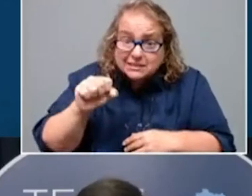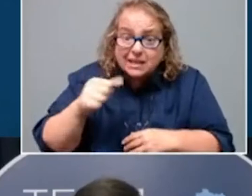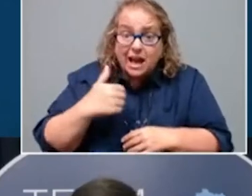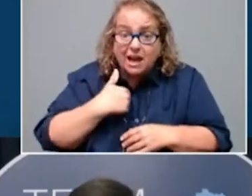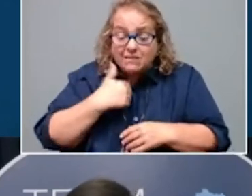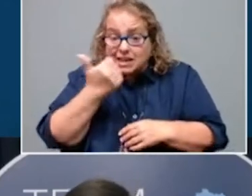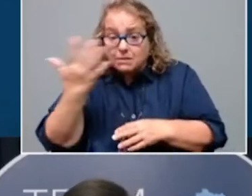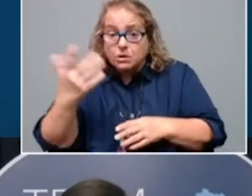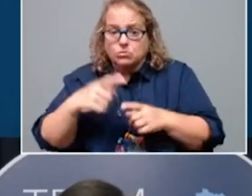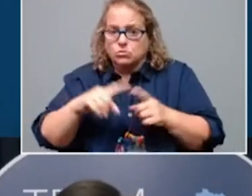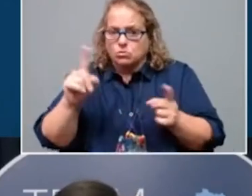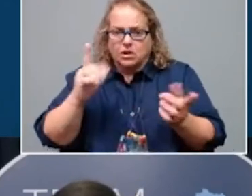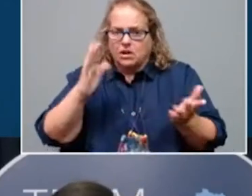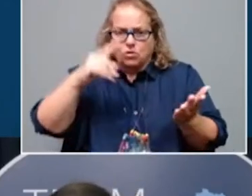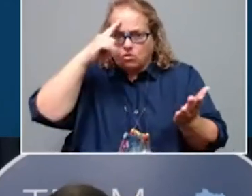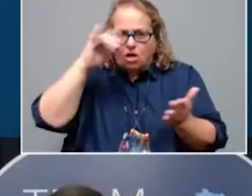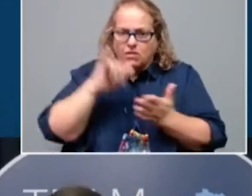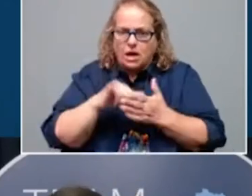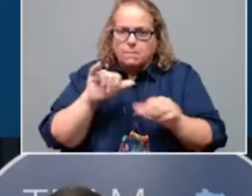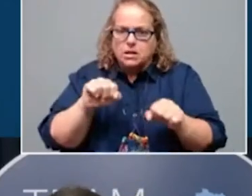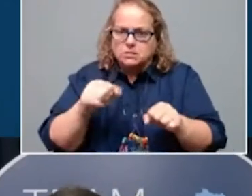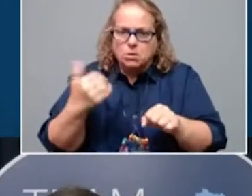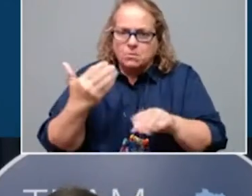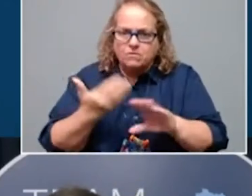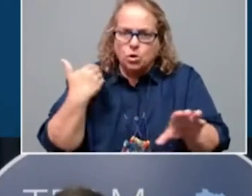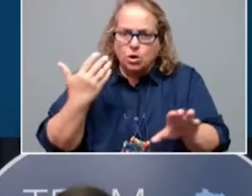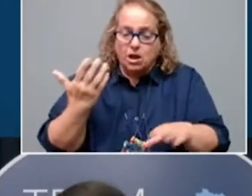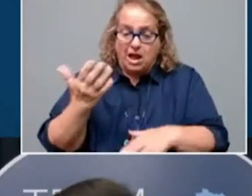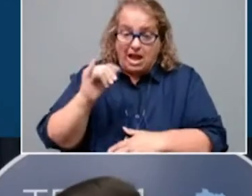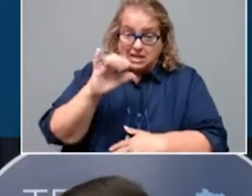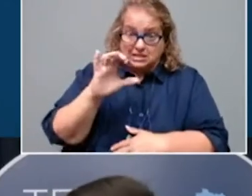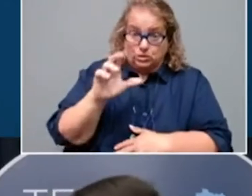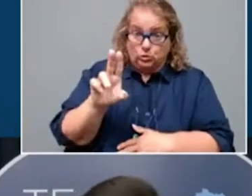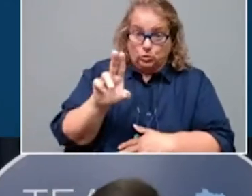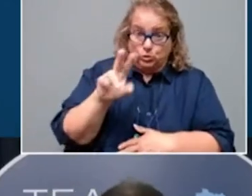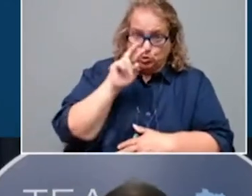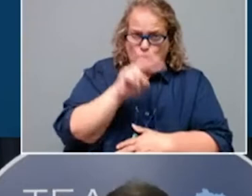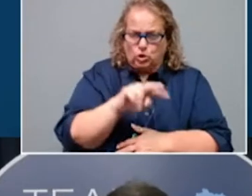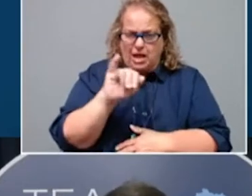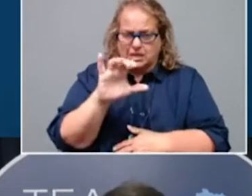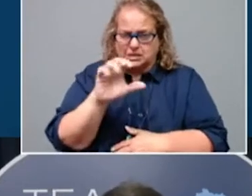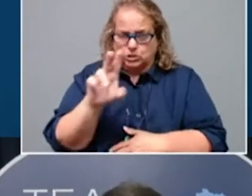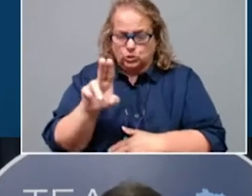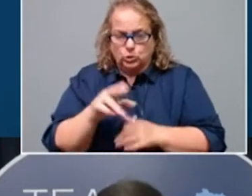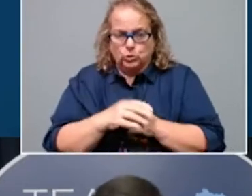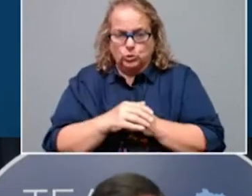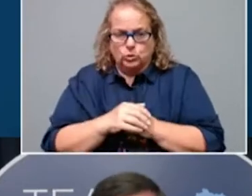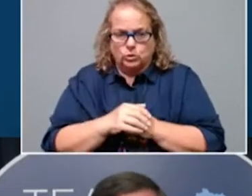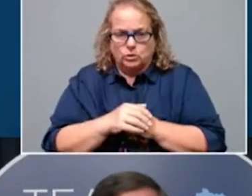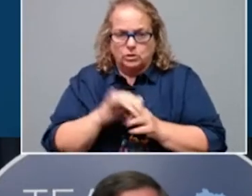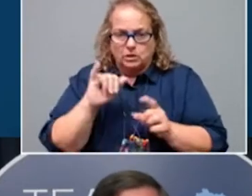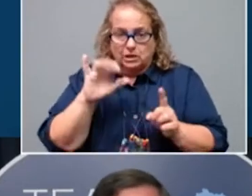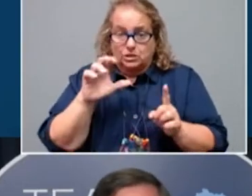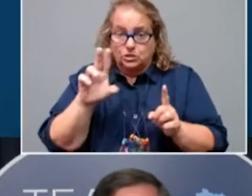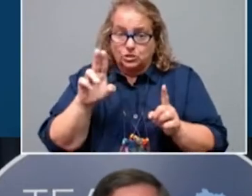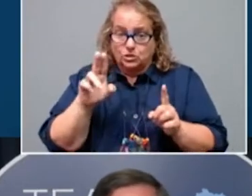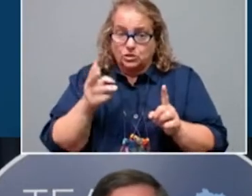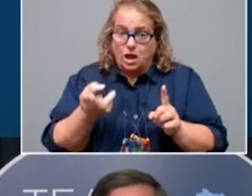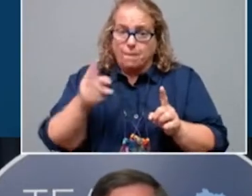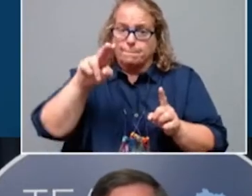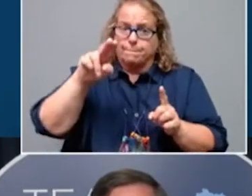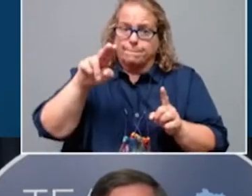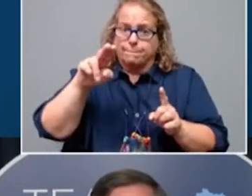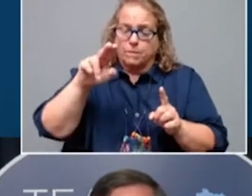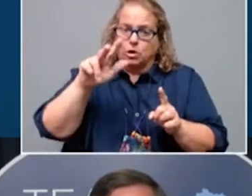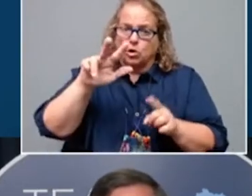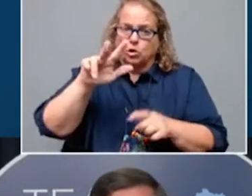Kentucky Governor Andy Beshear is enlisting the National Guard in the fight against COVID-19. During his coronavirus press briefing